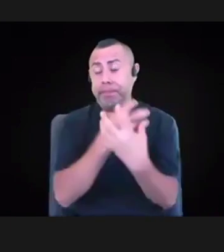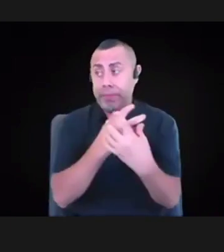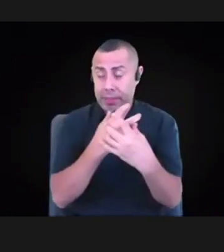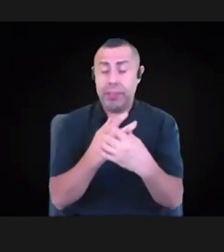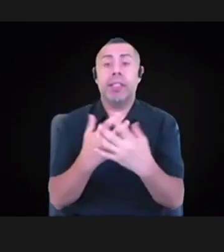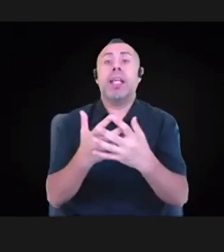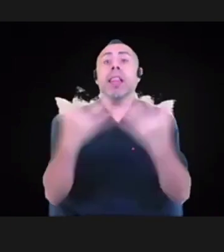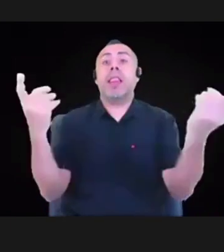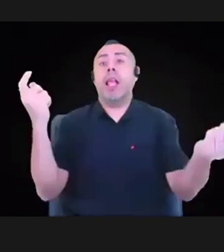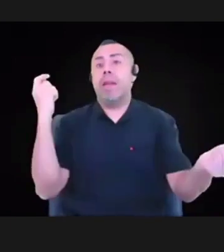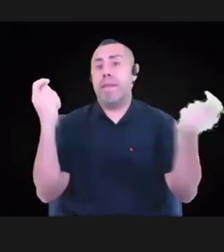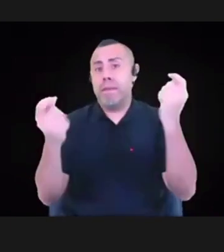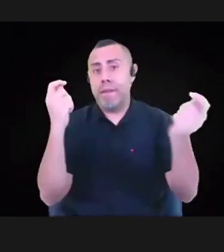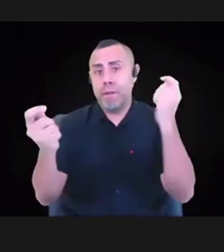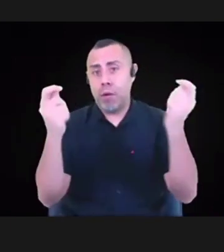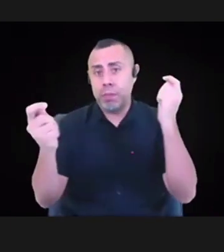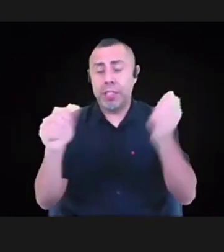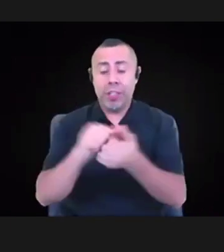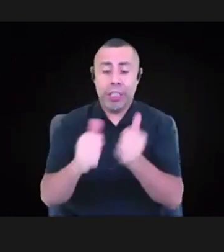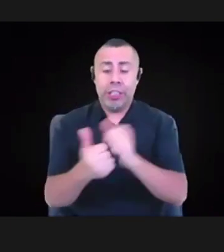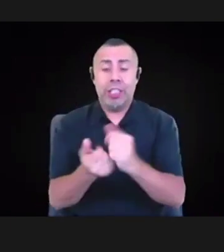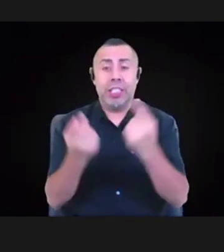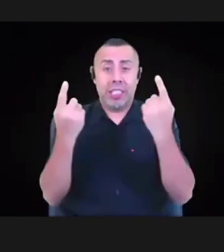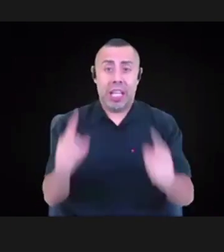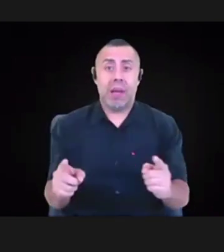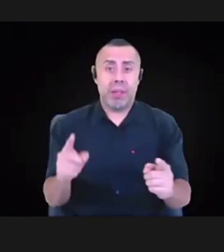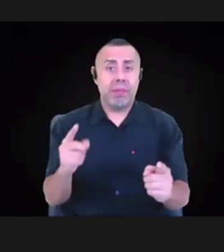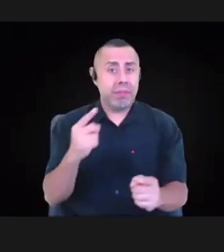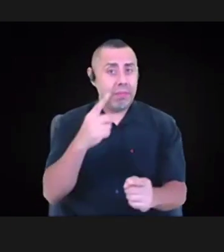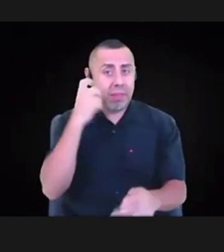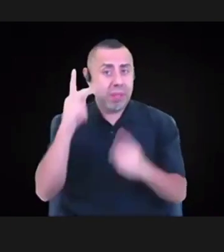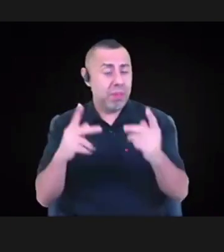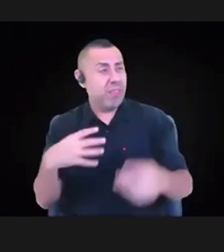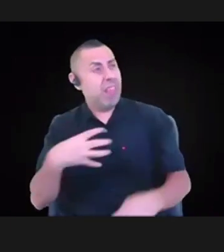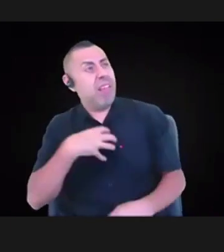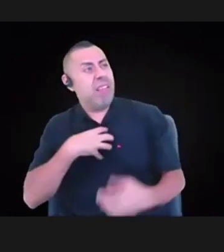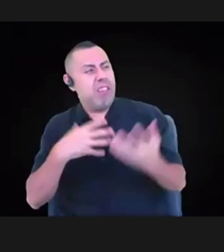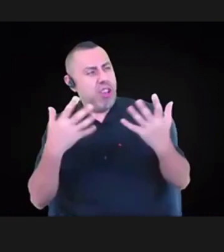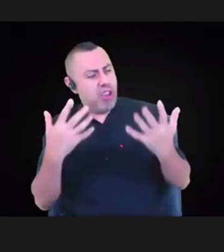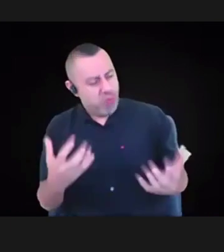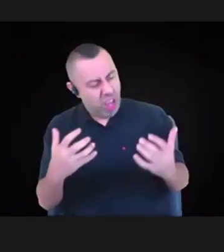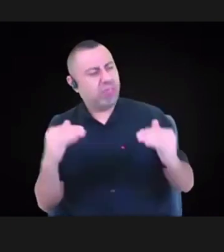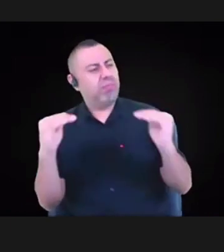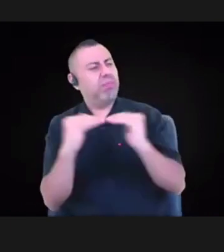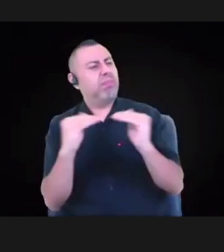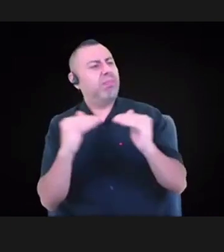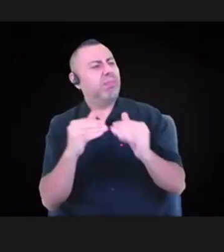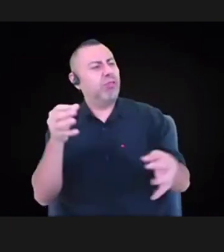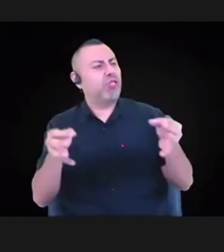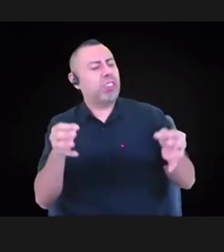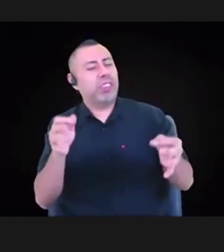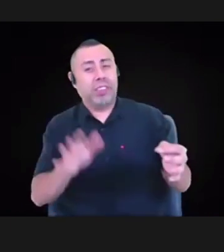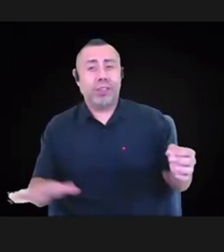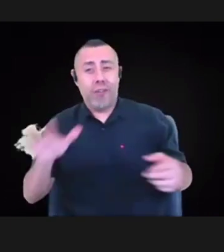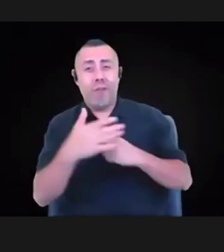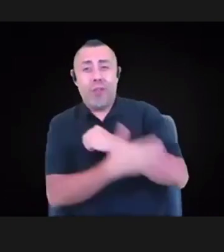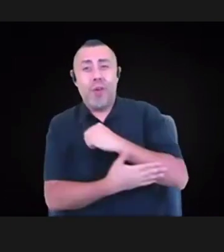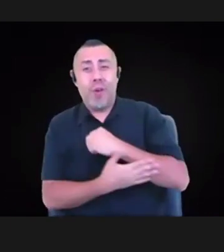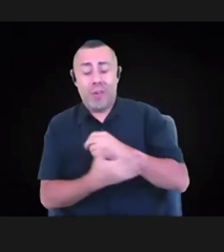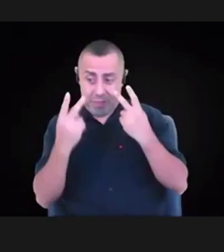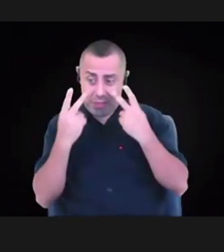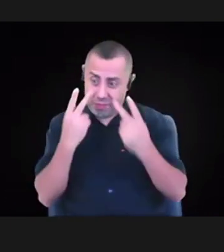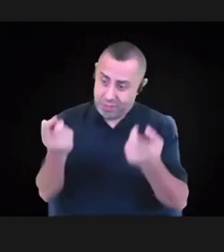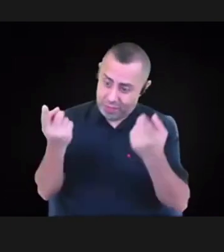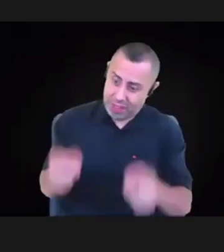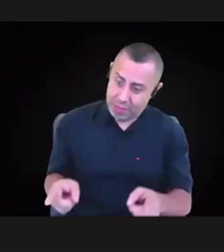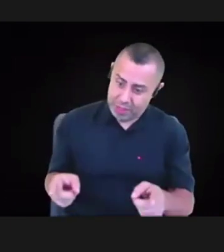result of the calls for justice, uh, across the country. And, um, you know, I would offer that the, that collective